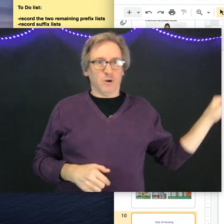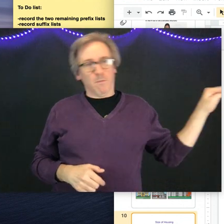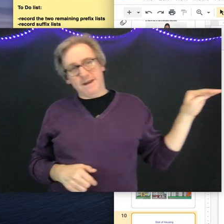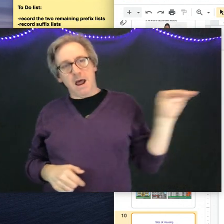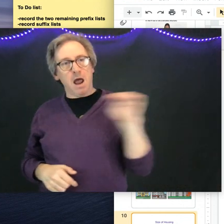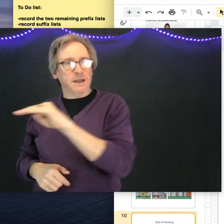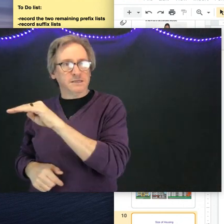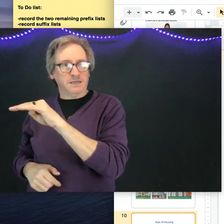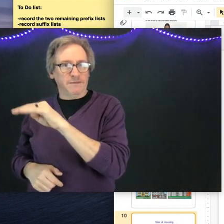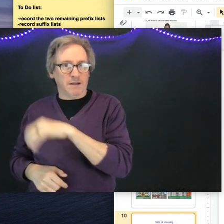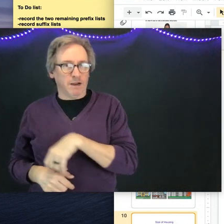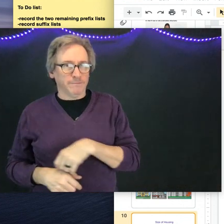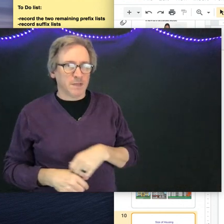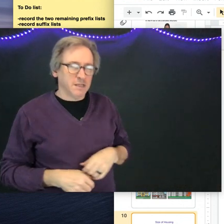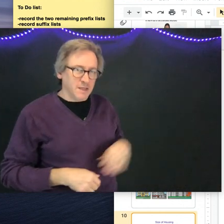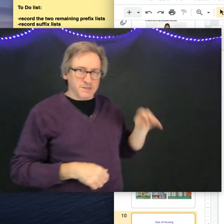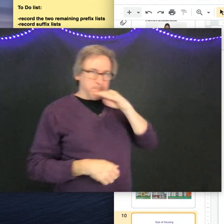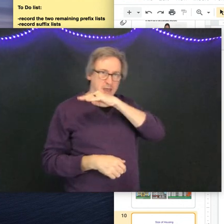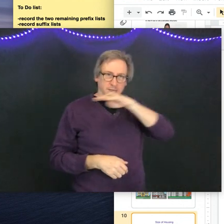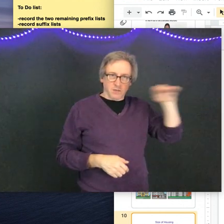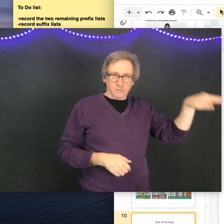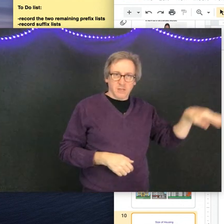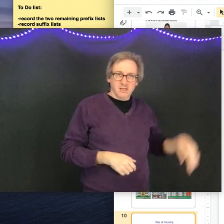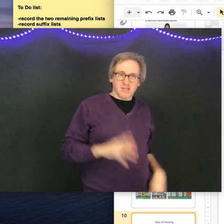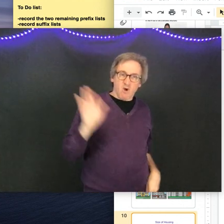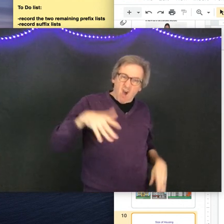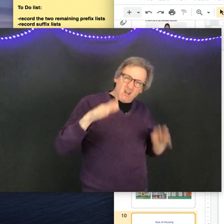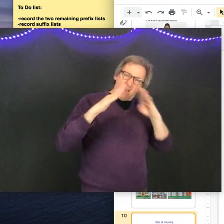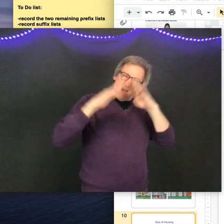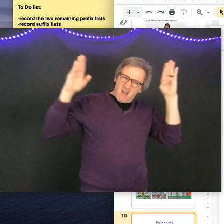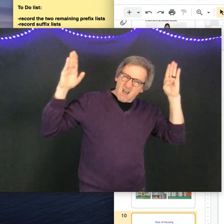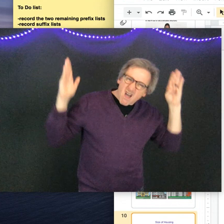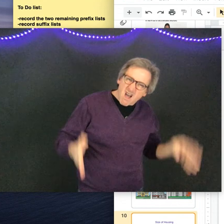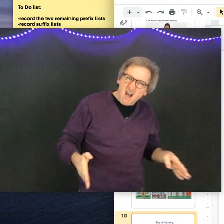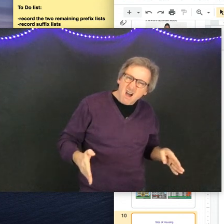You go monotonous on that, right? That's a monotone. So